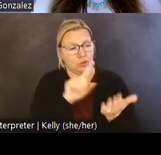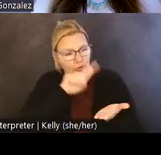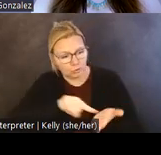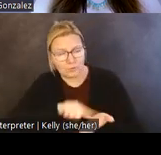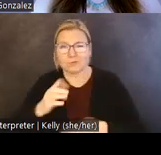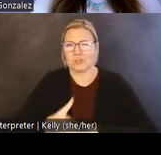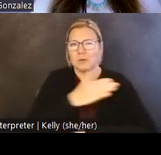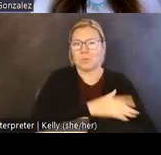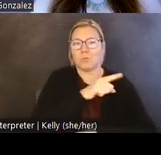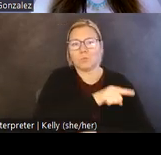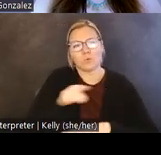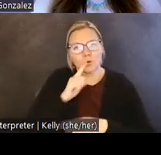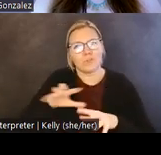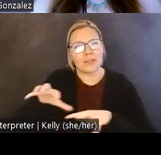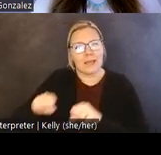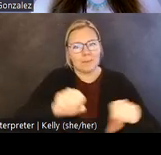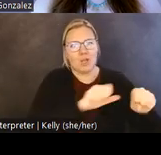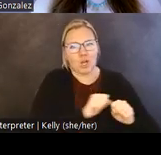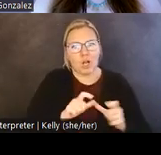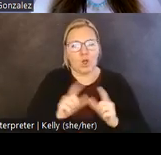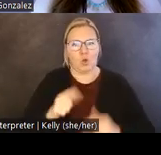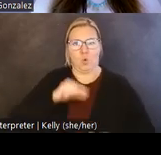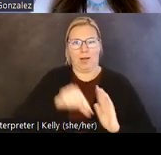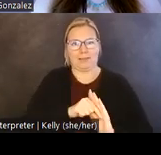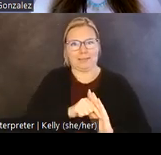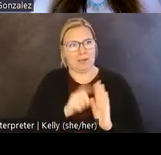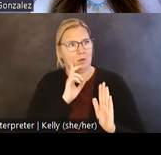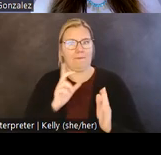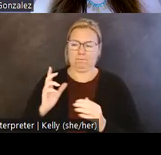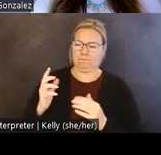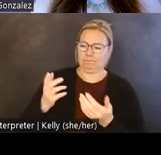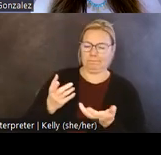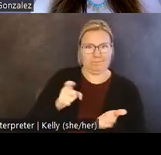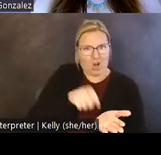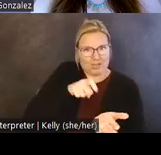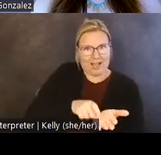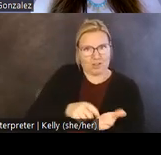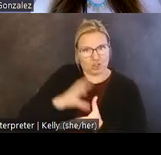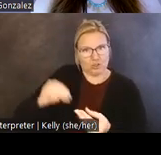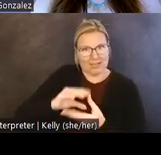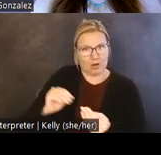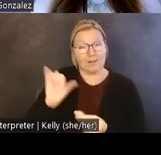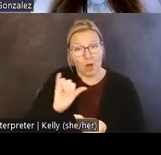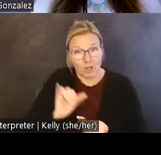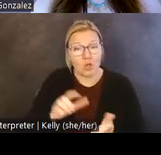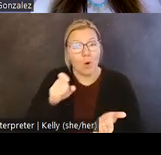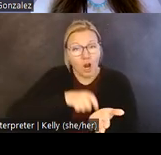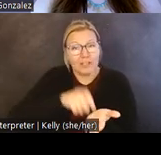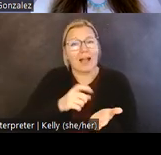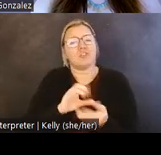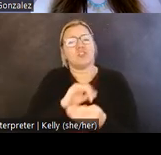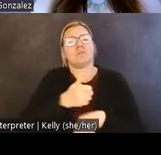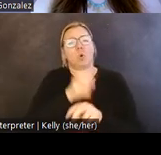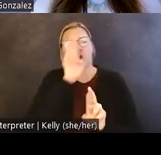improve the empirical and interpretive quality of archaeological narratives, while also situating archaeology within a more respectful